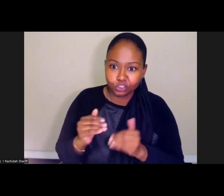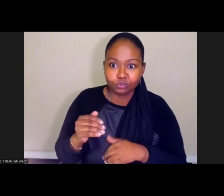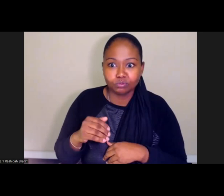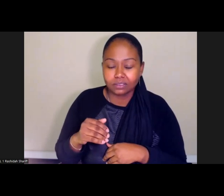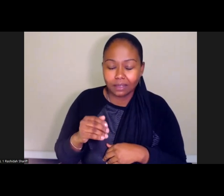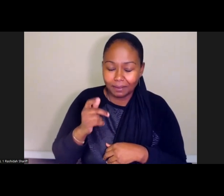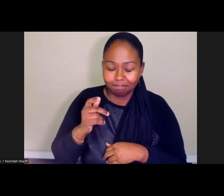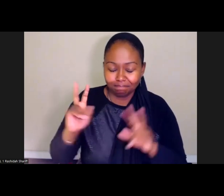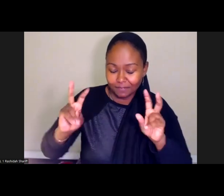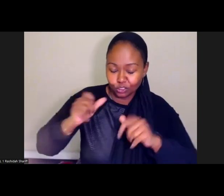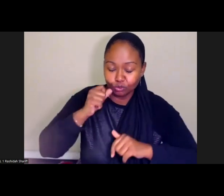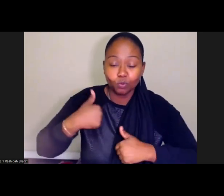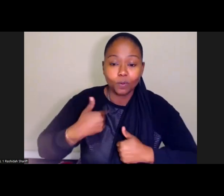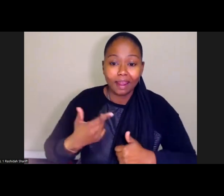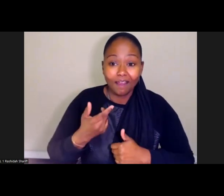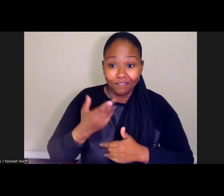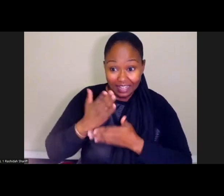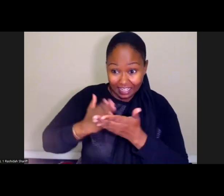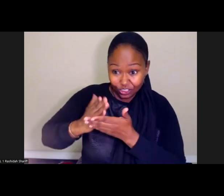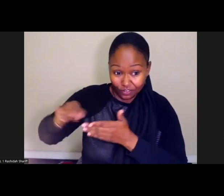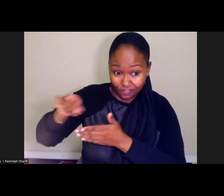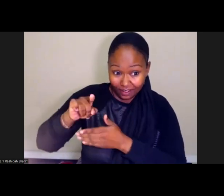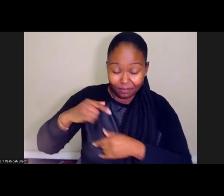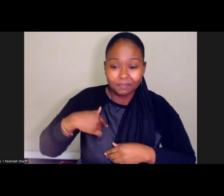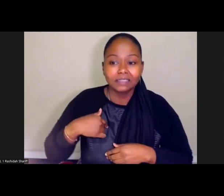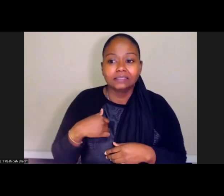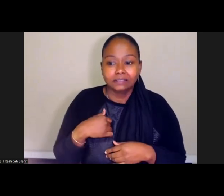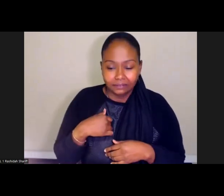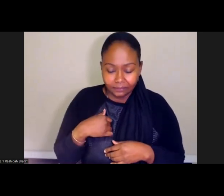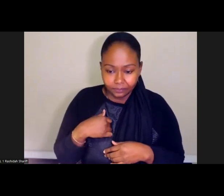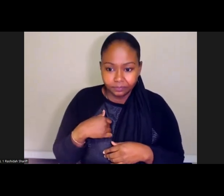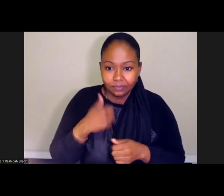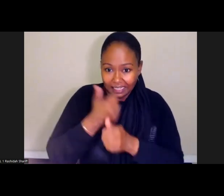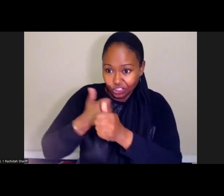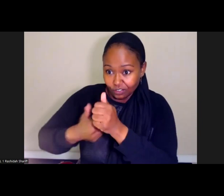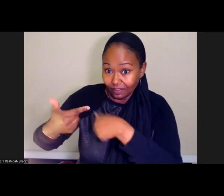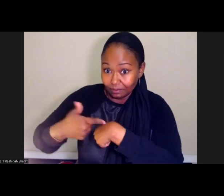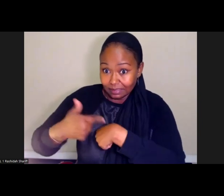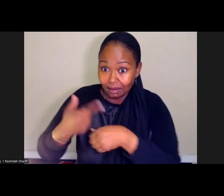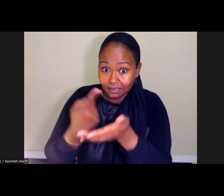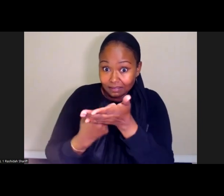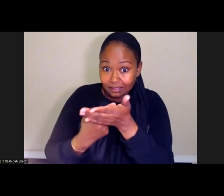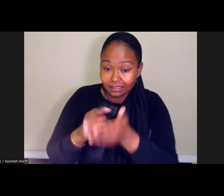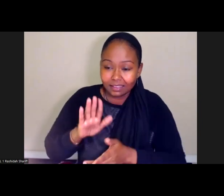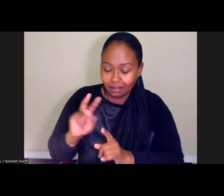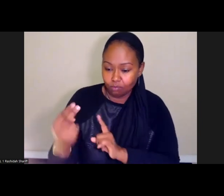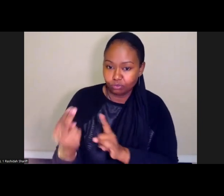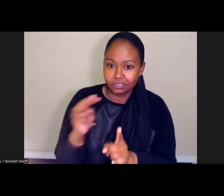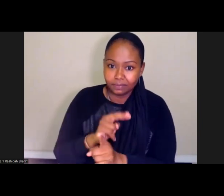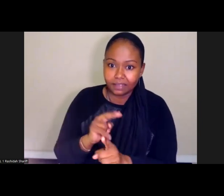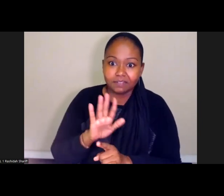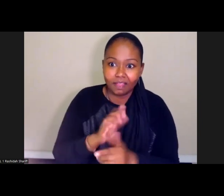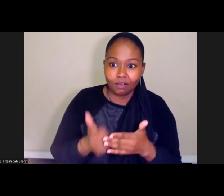group. So we wanted to give each of them a little bit of time to talk about their views on the NPA and priorities that they have for 2024